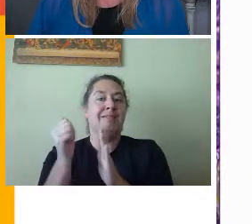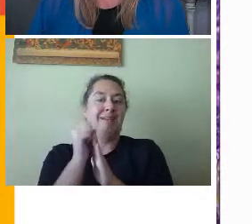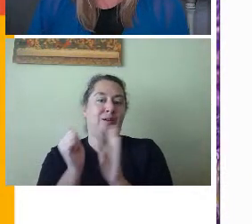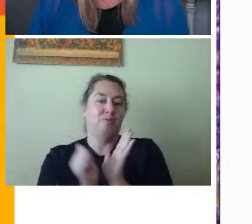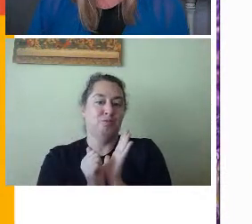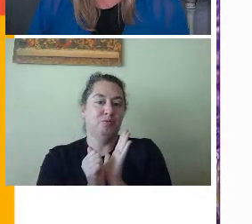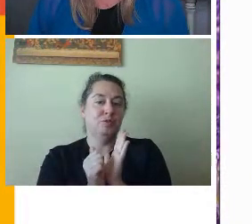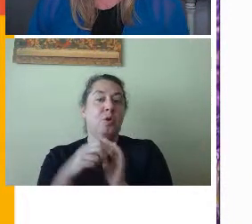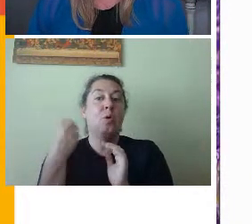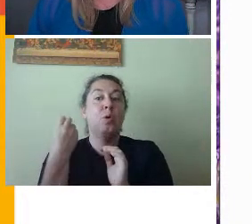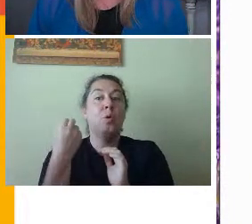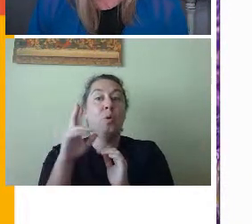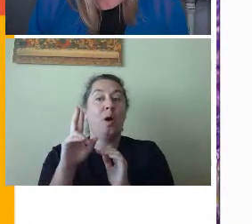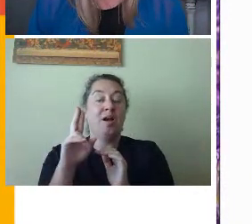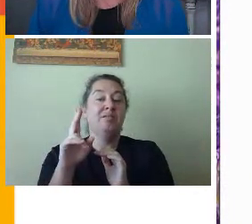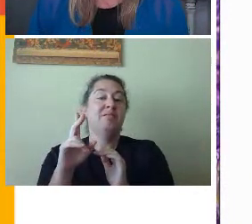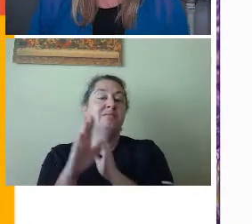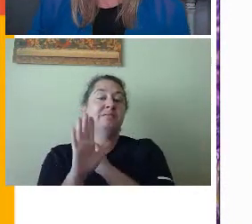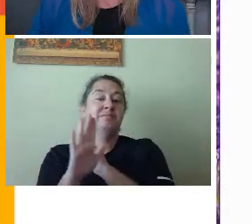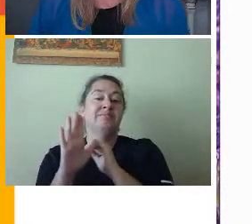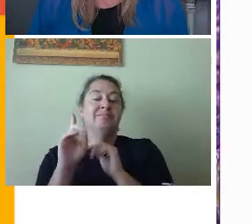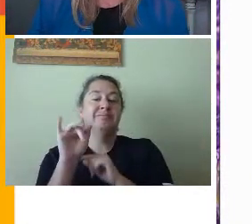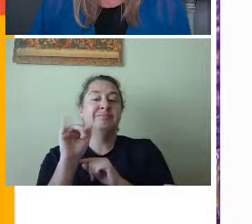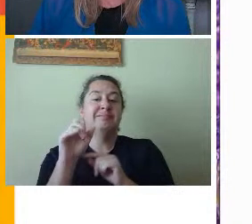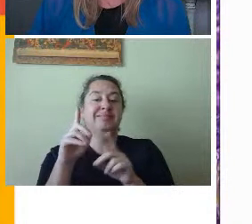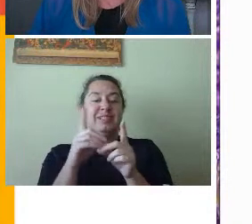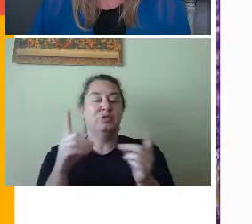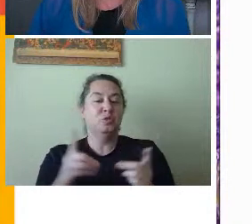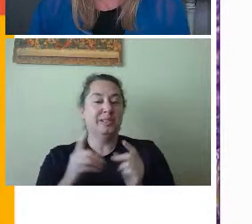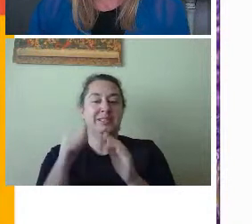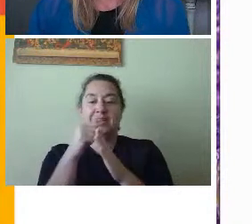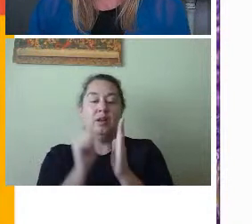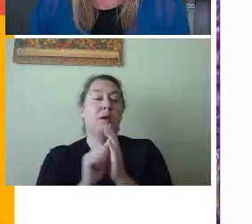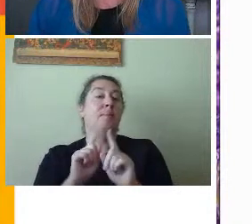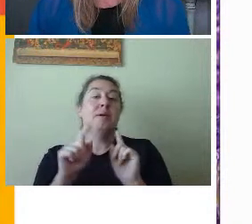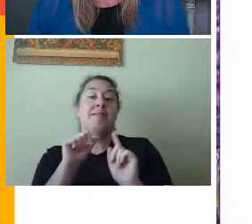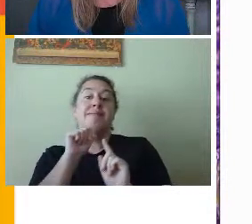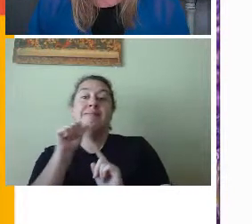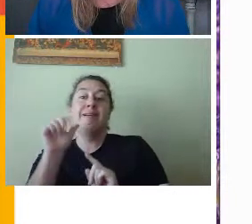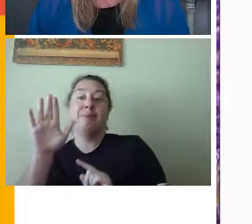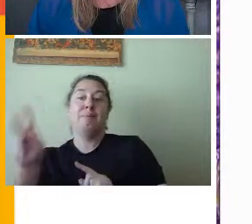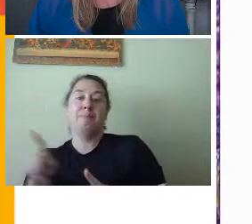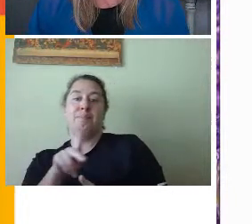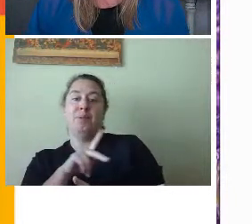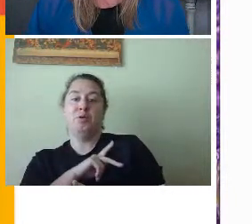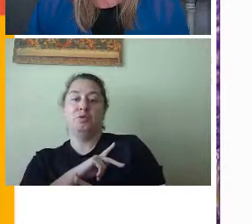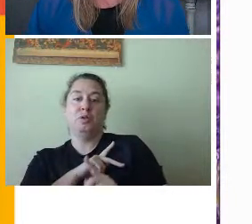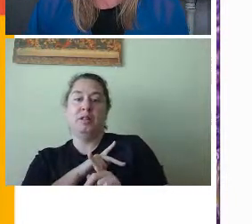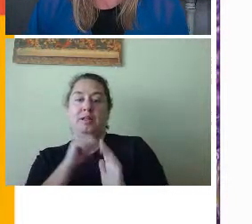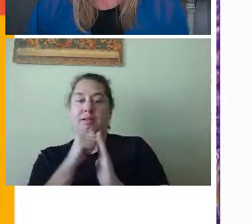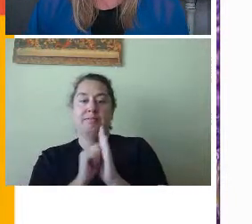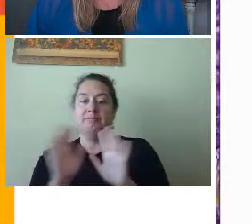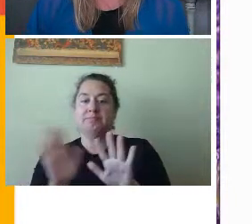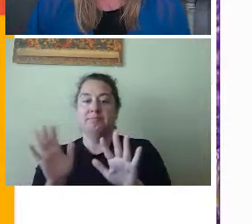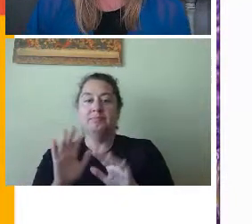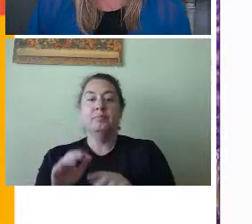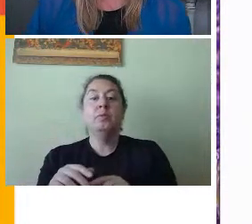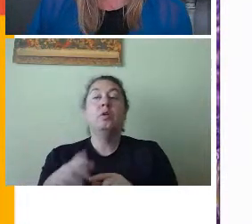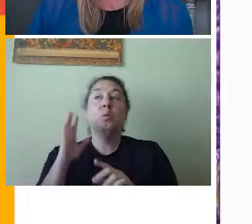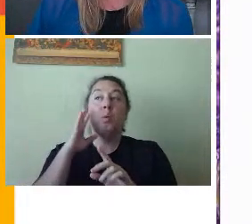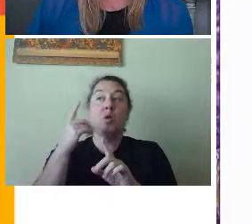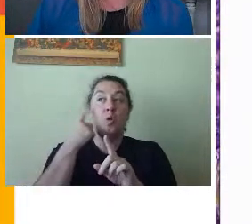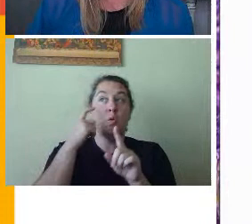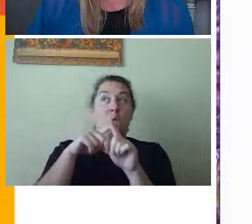or their district account, not a personal account. When they do that, there's going to be a plus sign